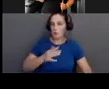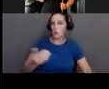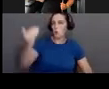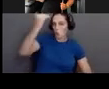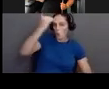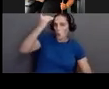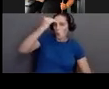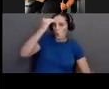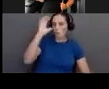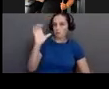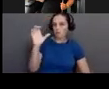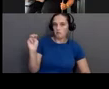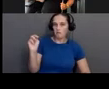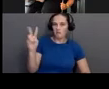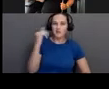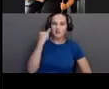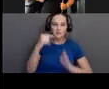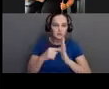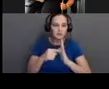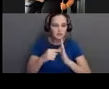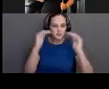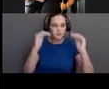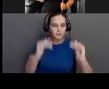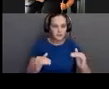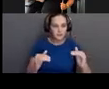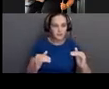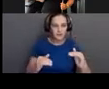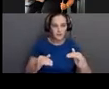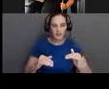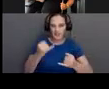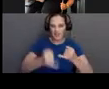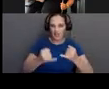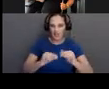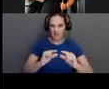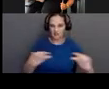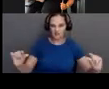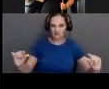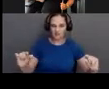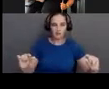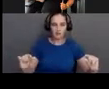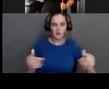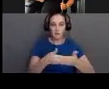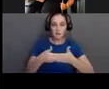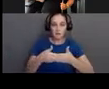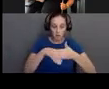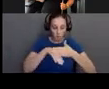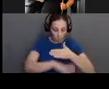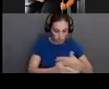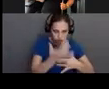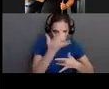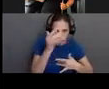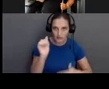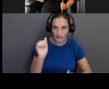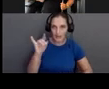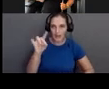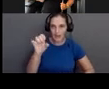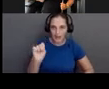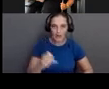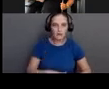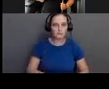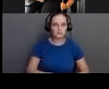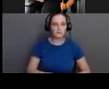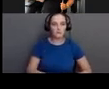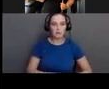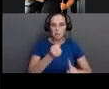at congenital HIV, so babies born with AIDS or babies born with Down syndrome, we can see that most women,